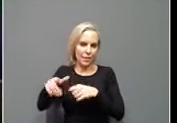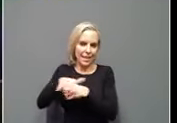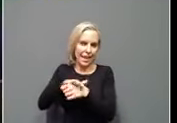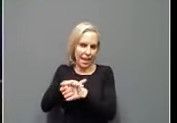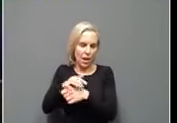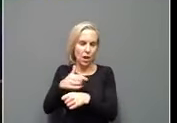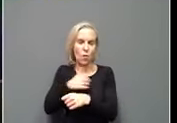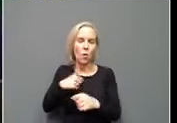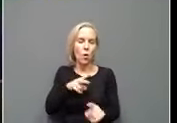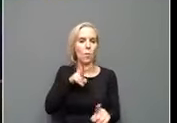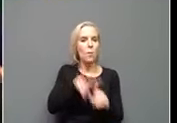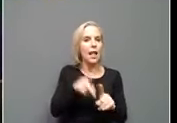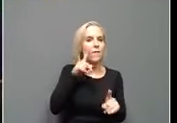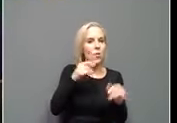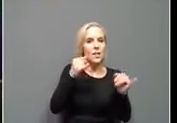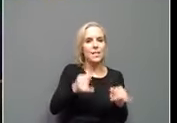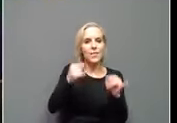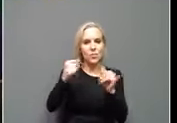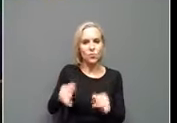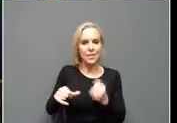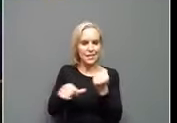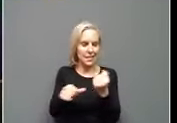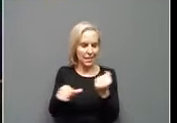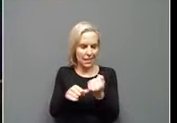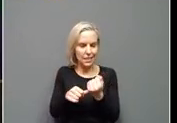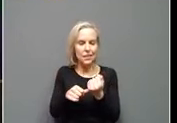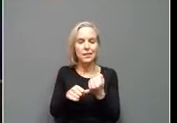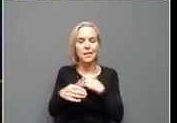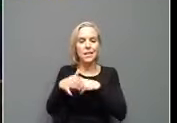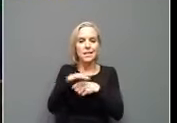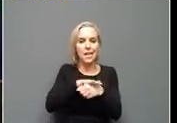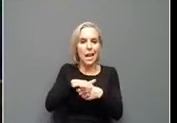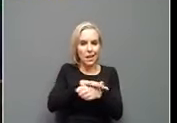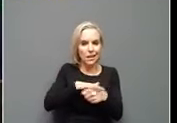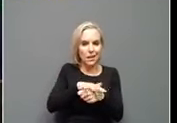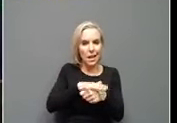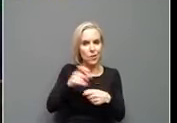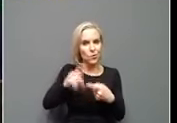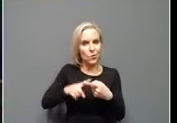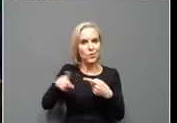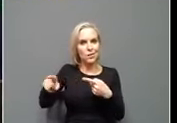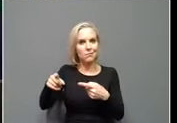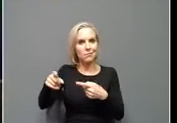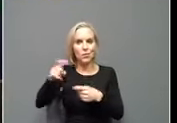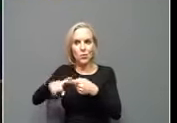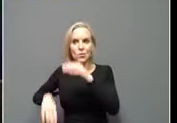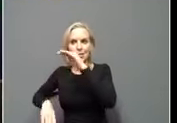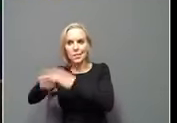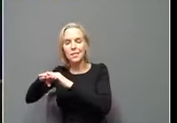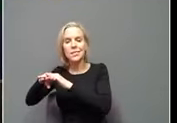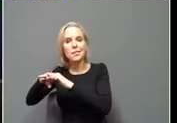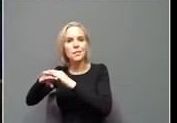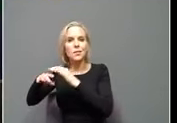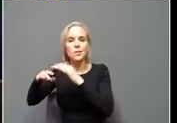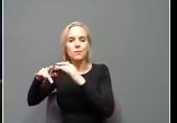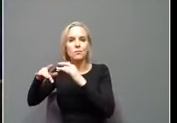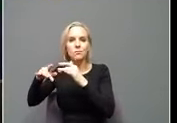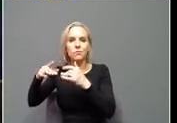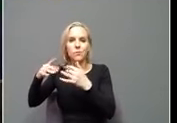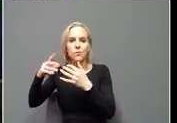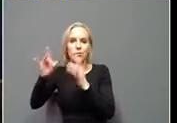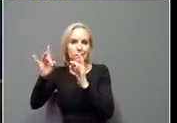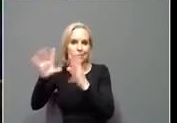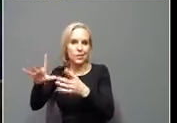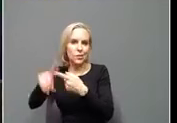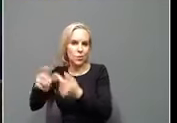applied for individual assistance. Now, um, counties had to reach a threshold to get approved. Some of them, when we got our first list of approved counties,